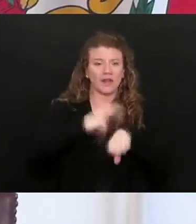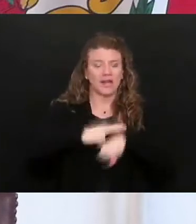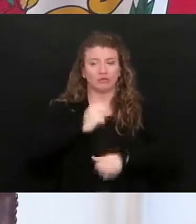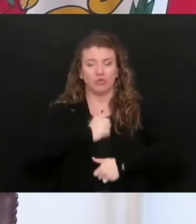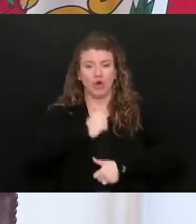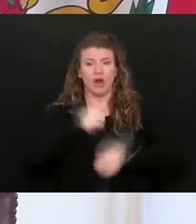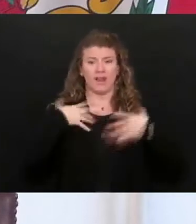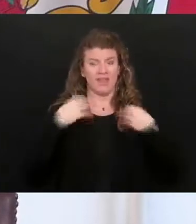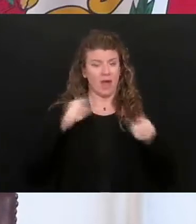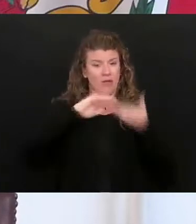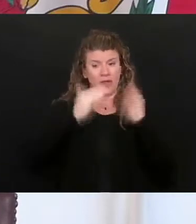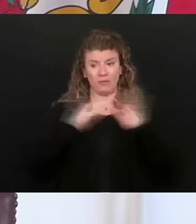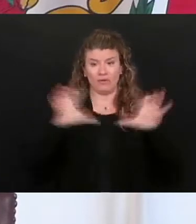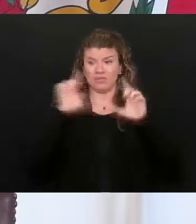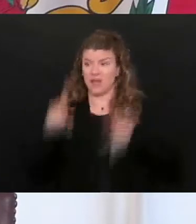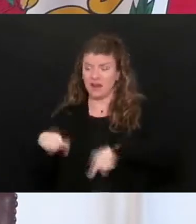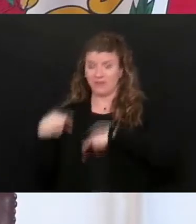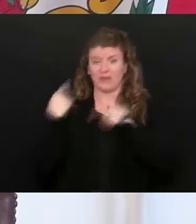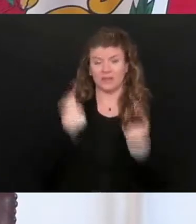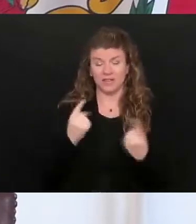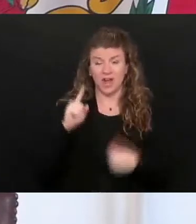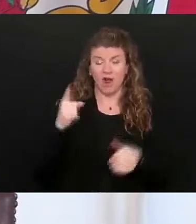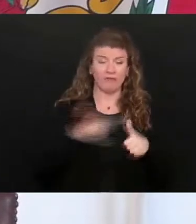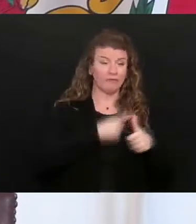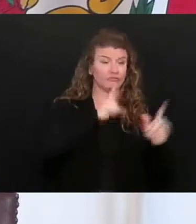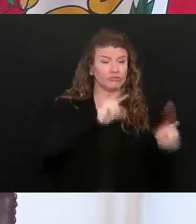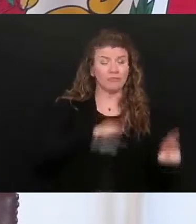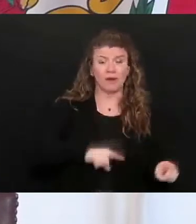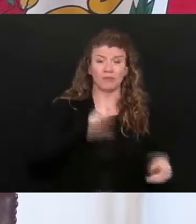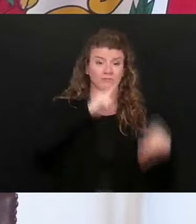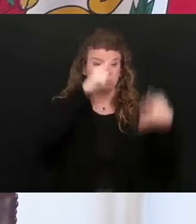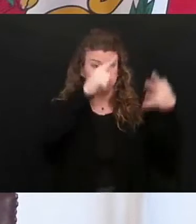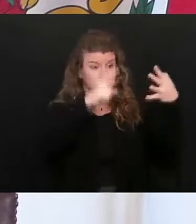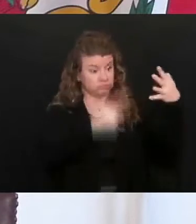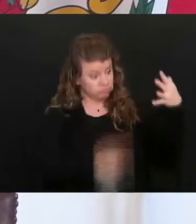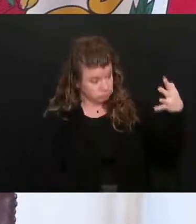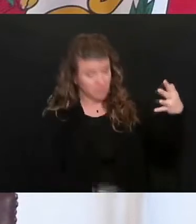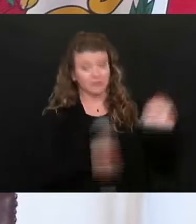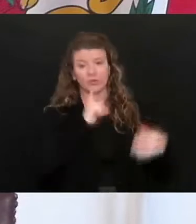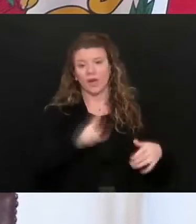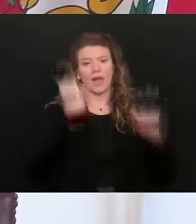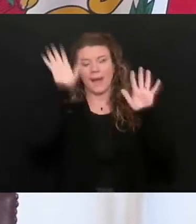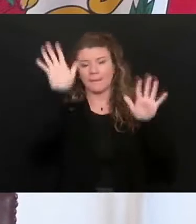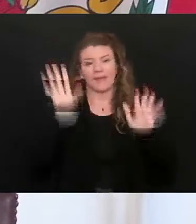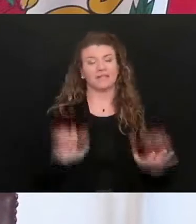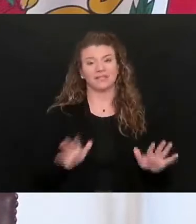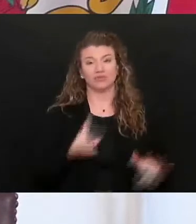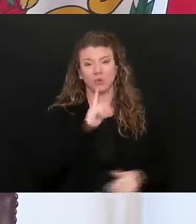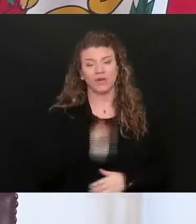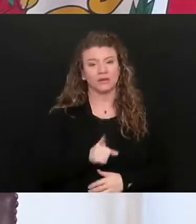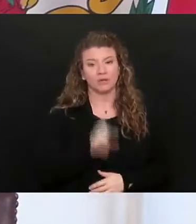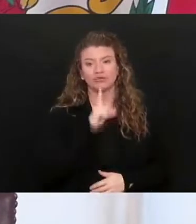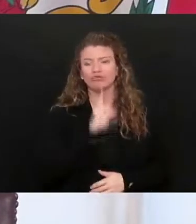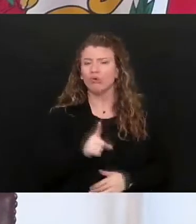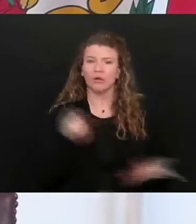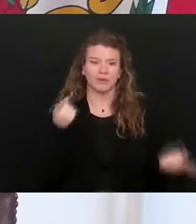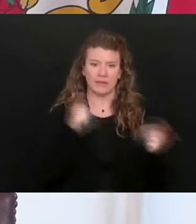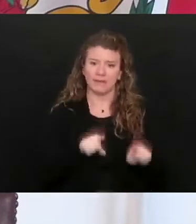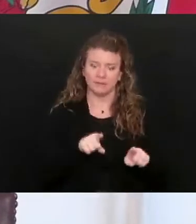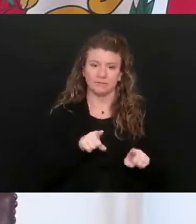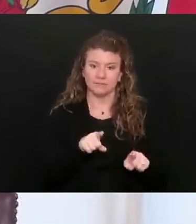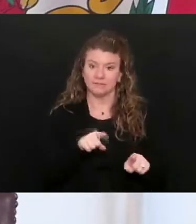health communities done in every way, first responders right on down. It is amazing, really and truly, what's happened